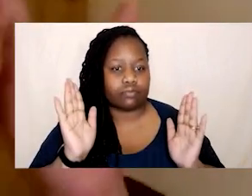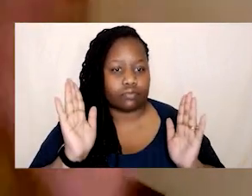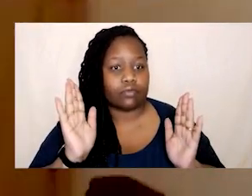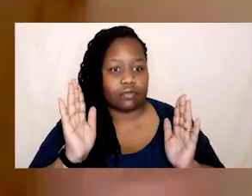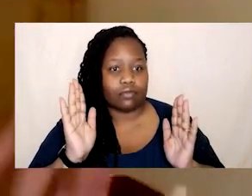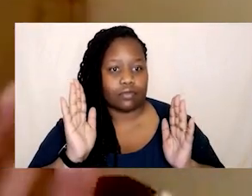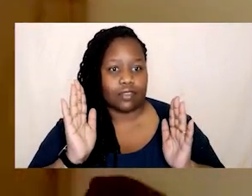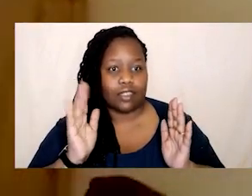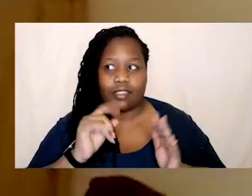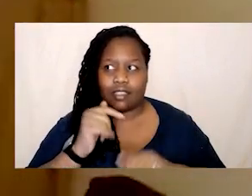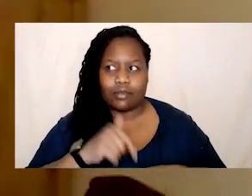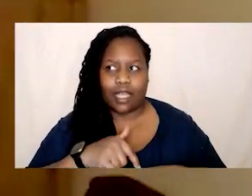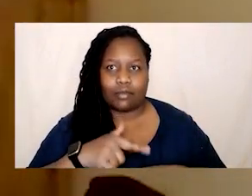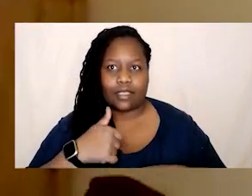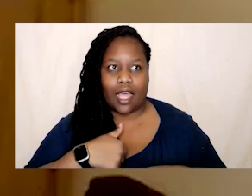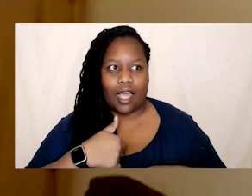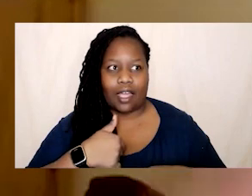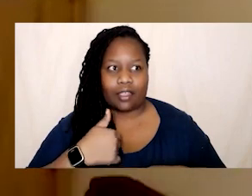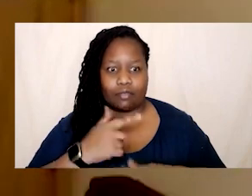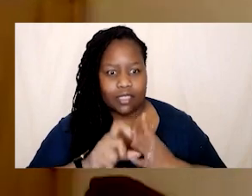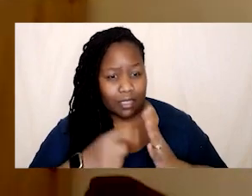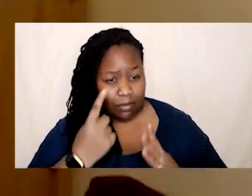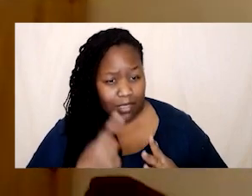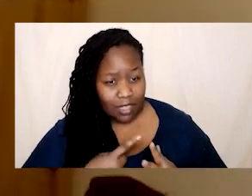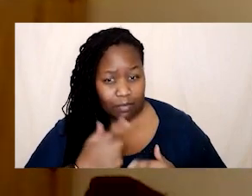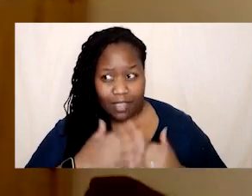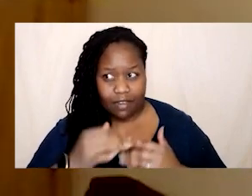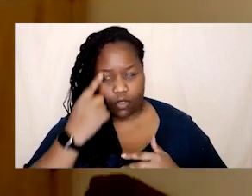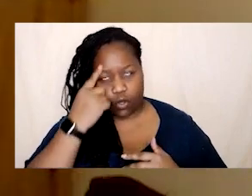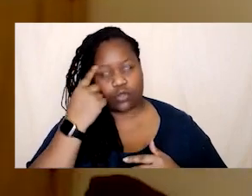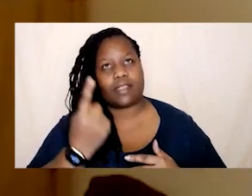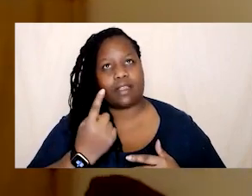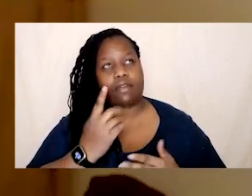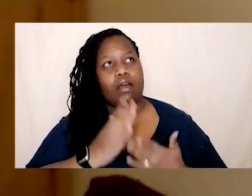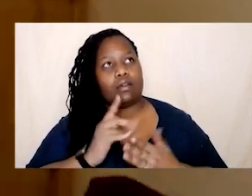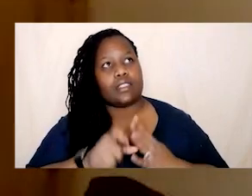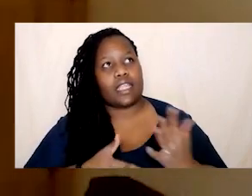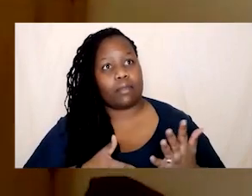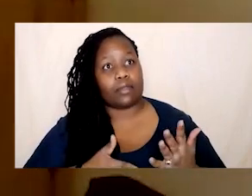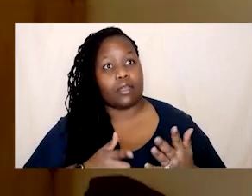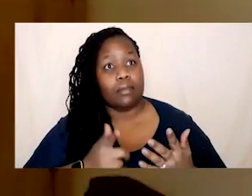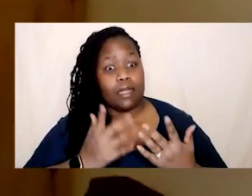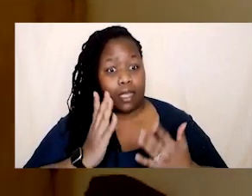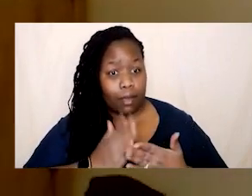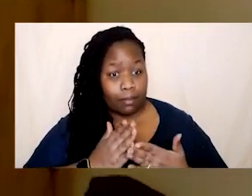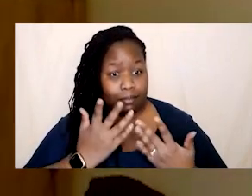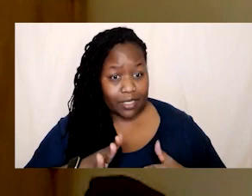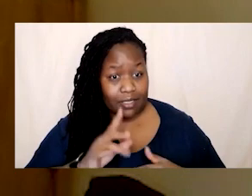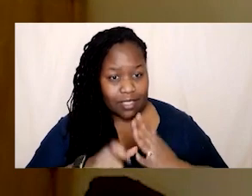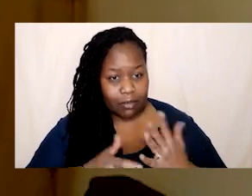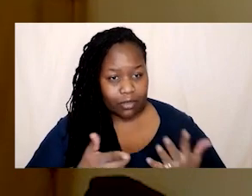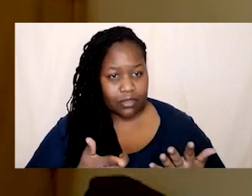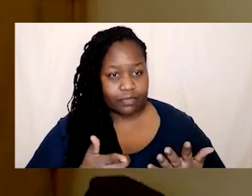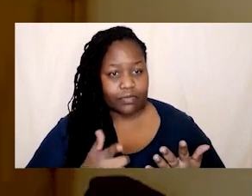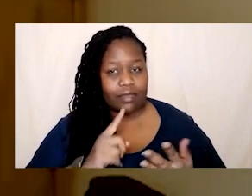so much broader there's been times in my life when i've been disabled but i've never really considered myself as that before um and so much of this comes